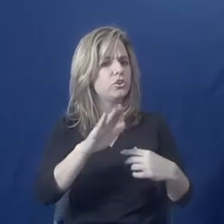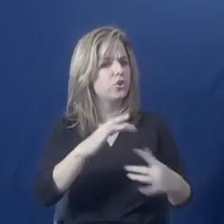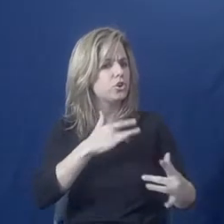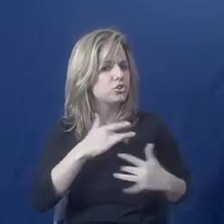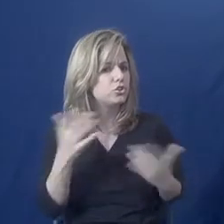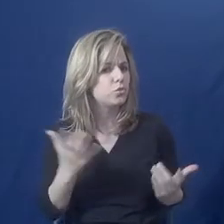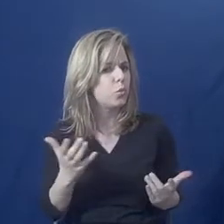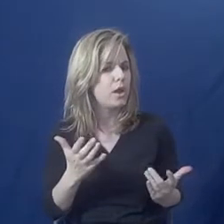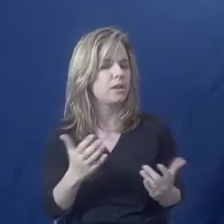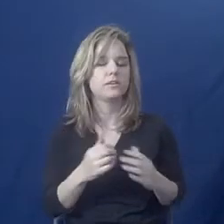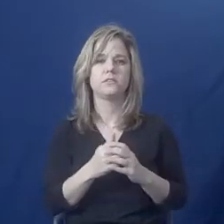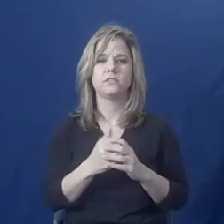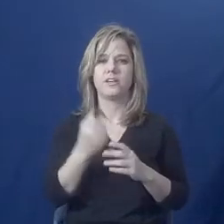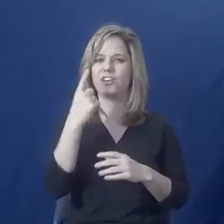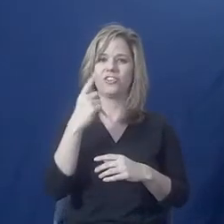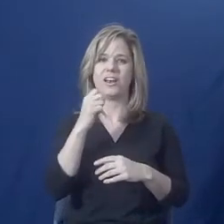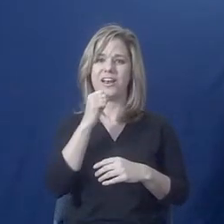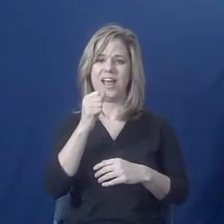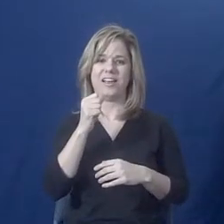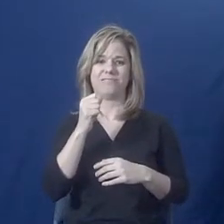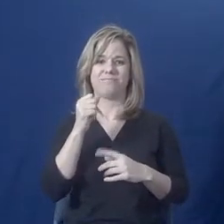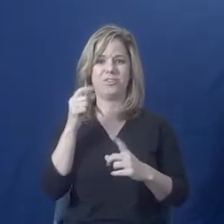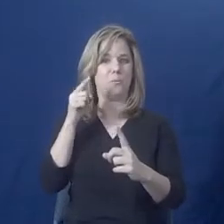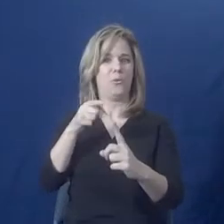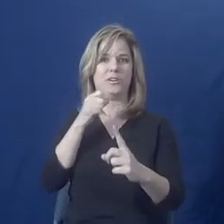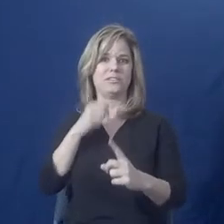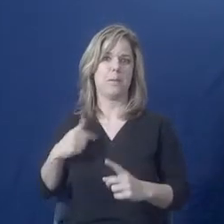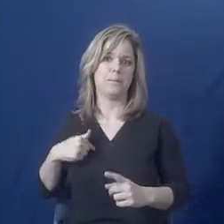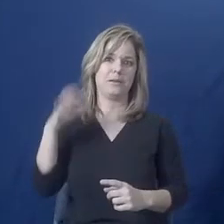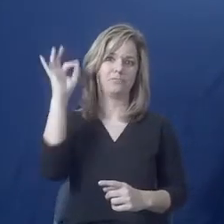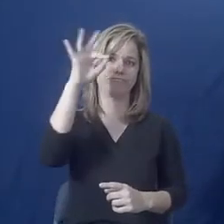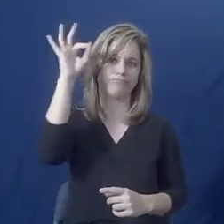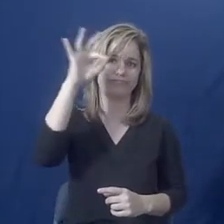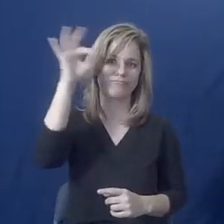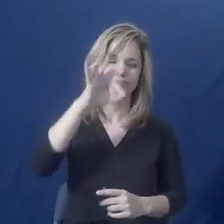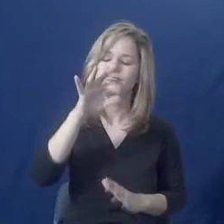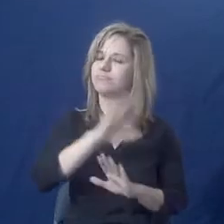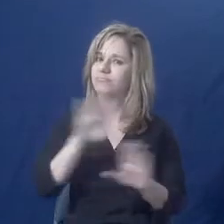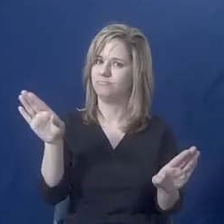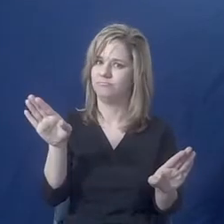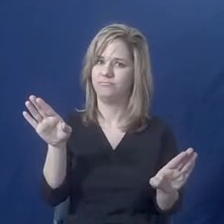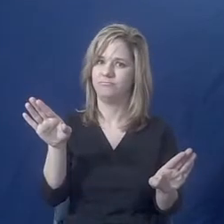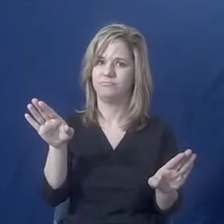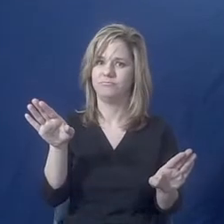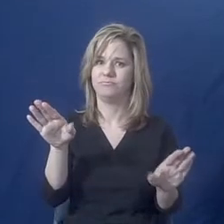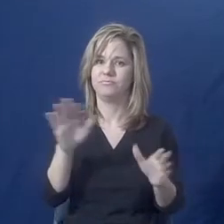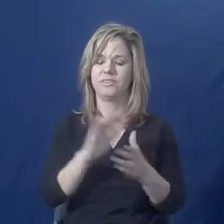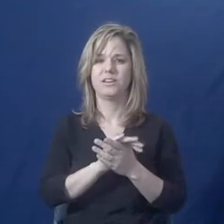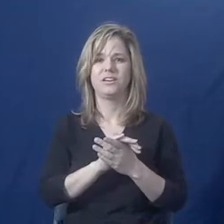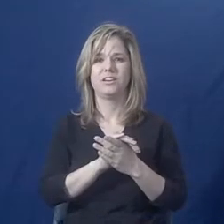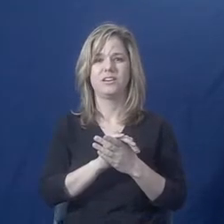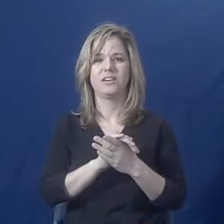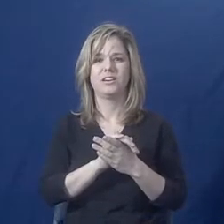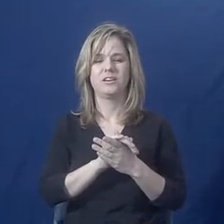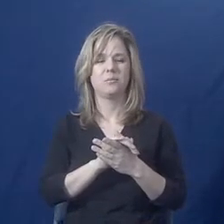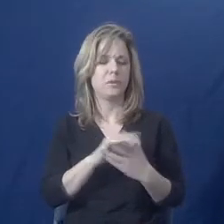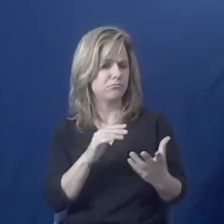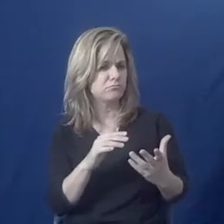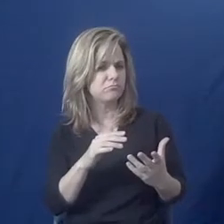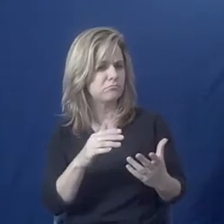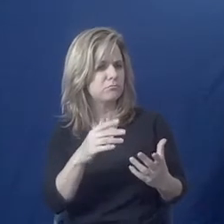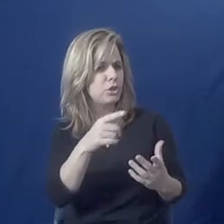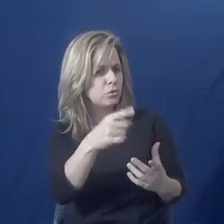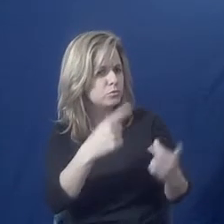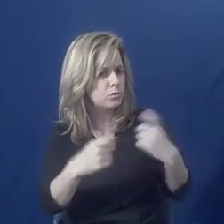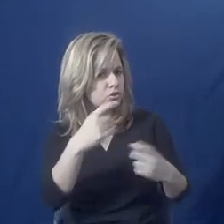So again, this is not about us telling them what they should be doing, but what questions do you have?